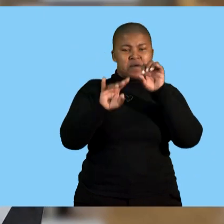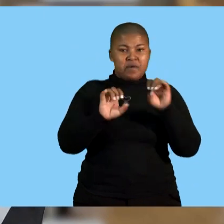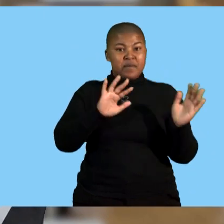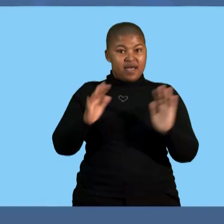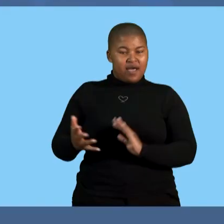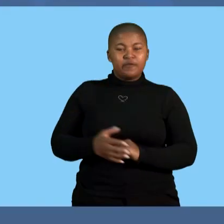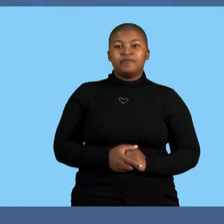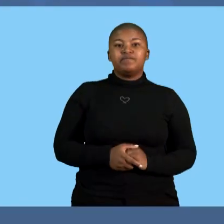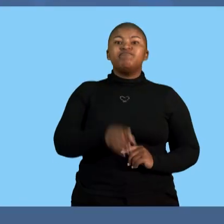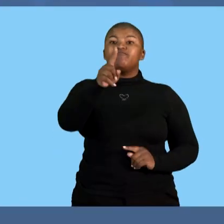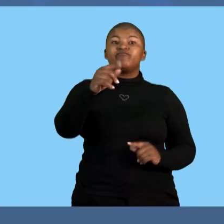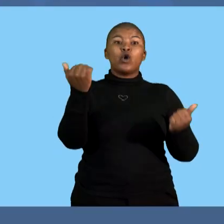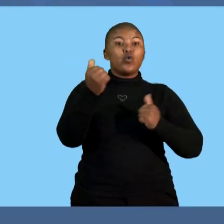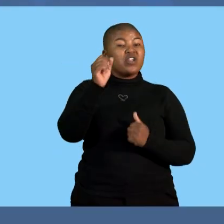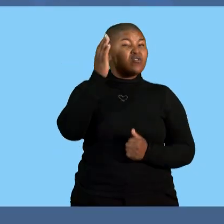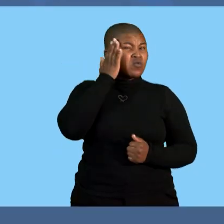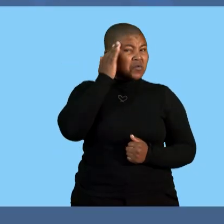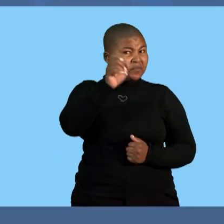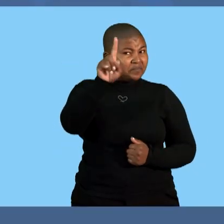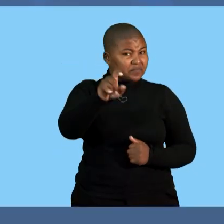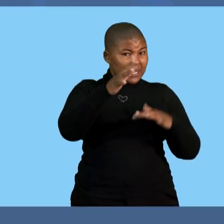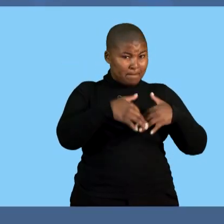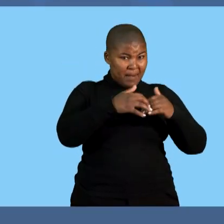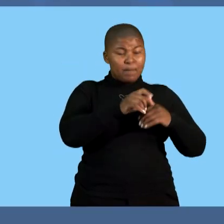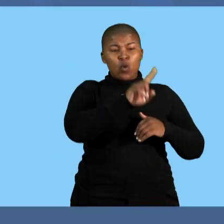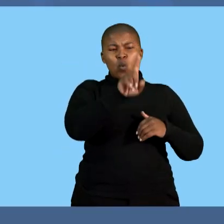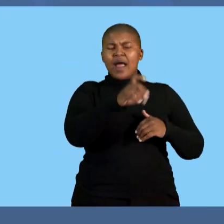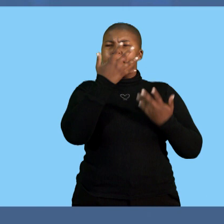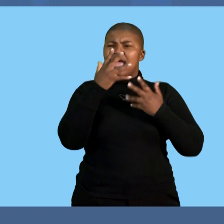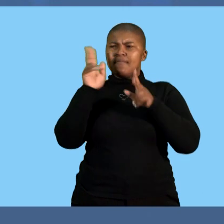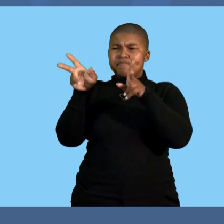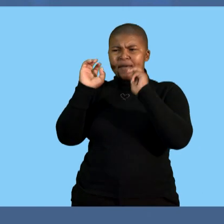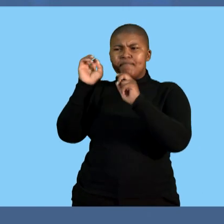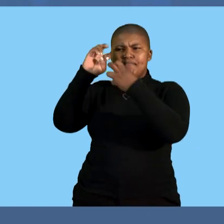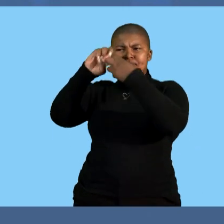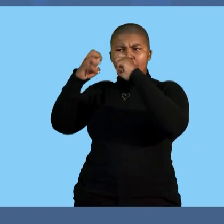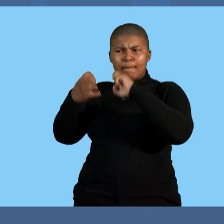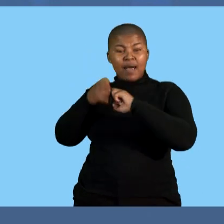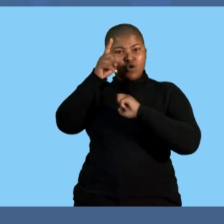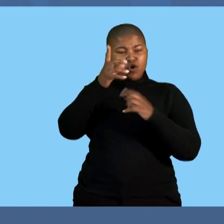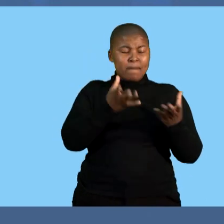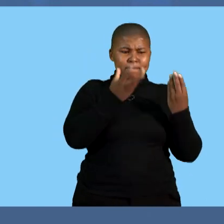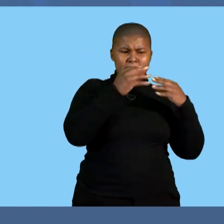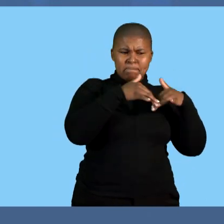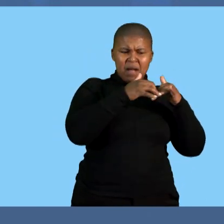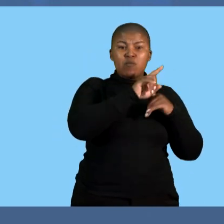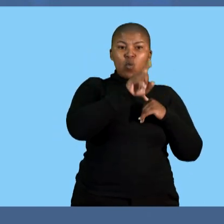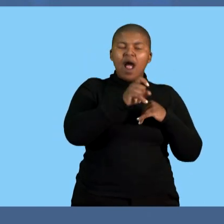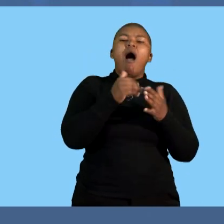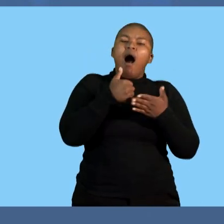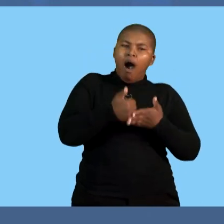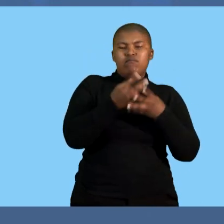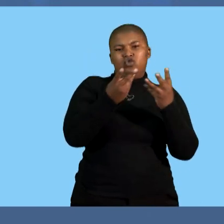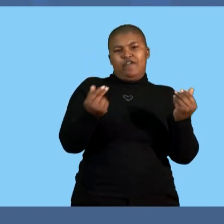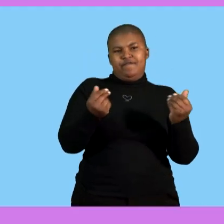Did you know that developing a question to a problem might be the greatest way of finding solutions?